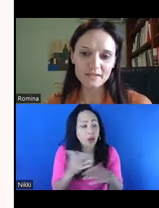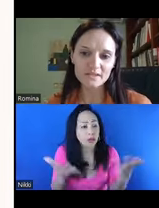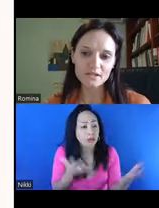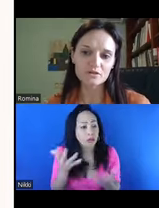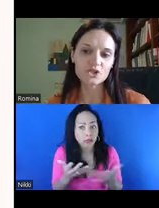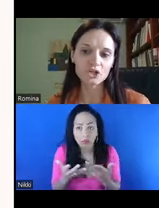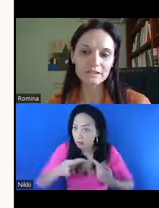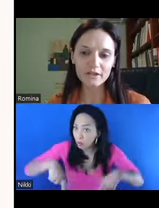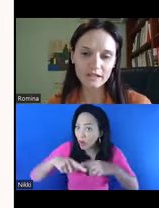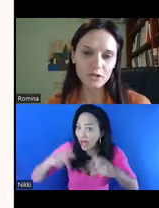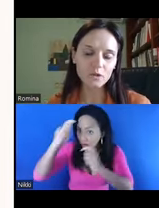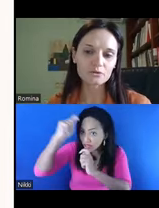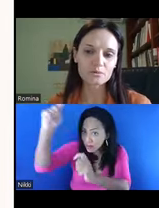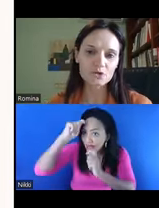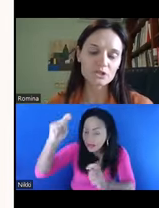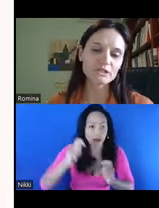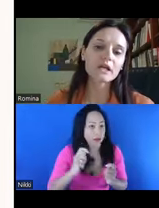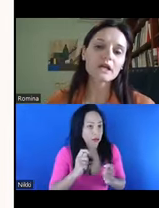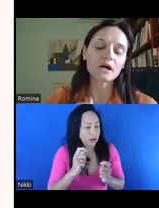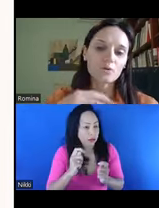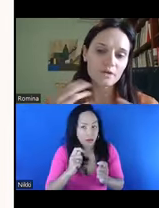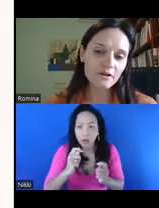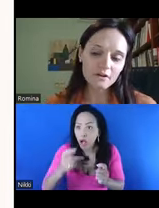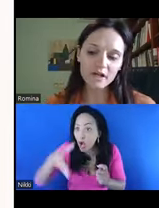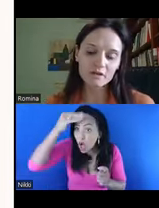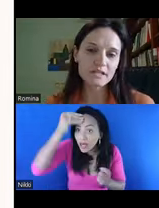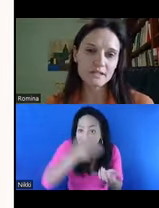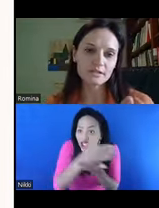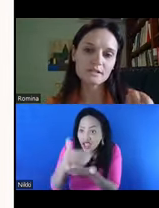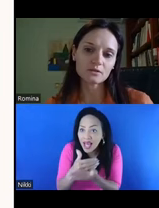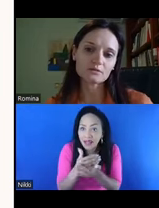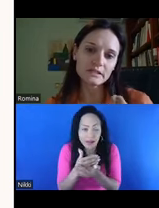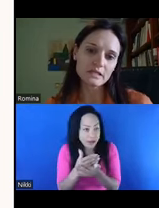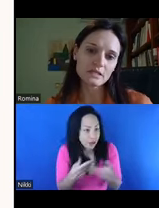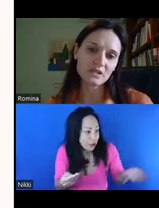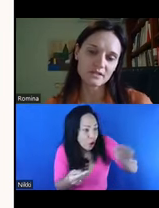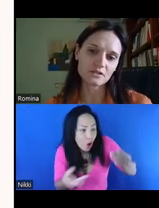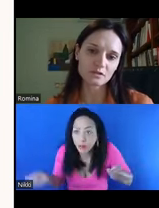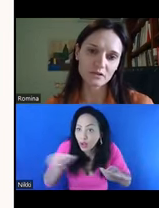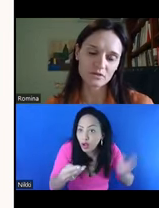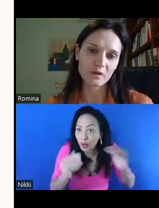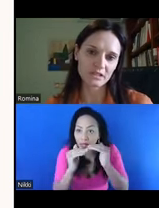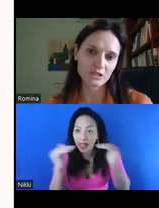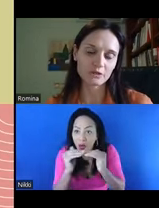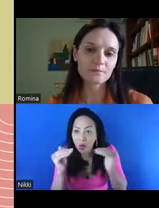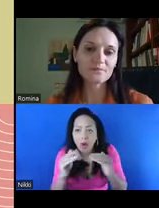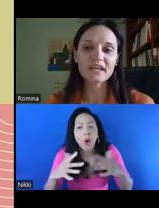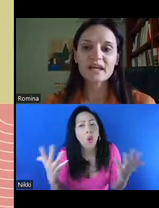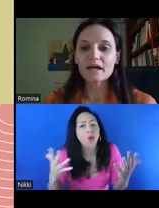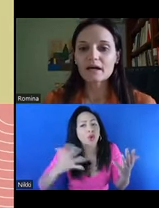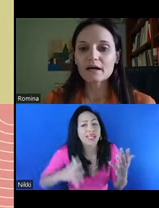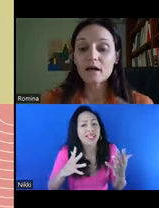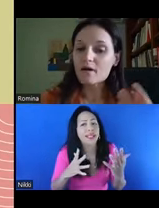respect? Is there shared learning, equal contribution? Or are there hierarchies that still need to be considered and responded to?